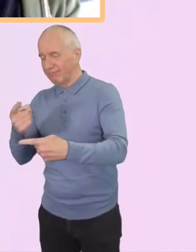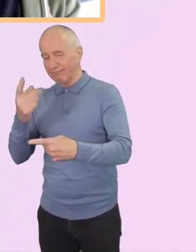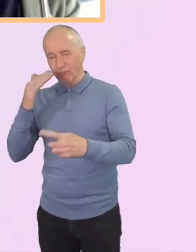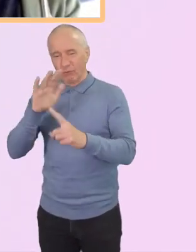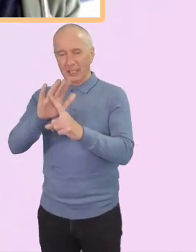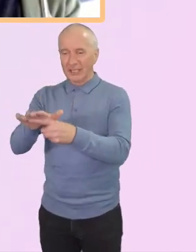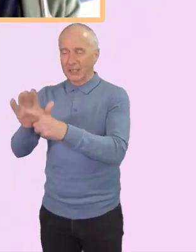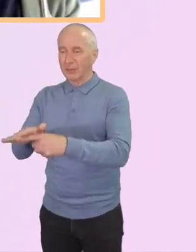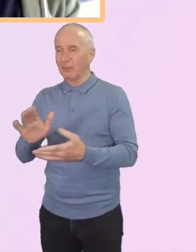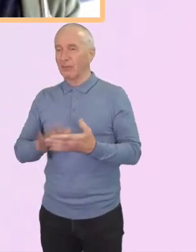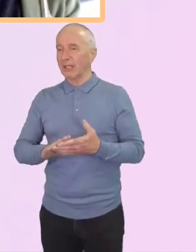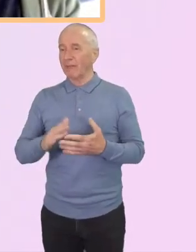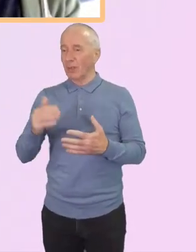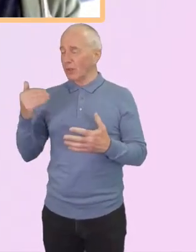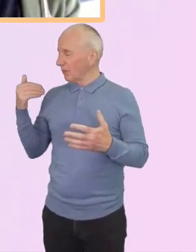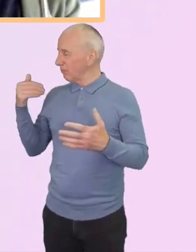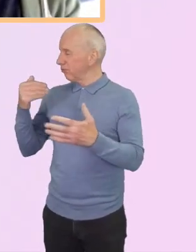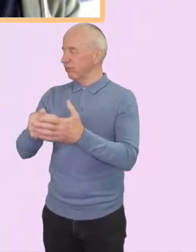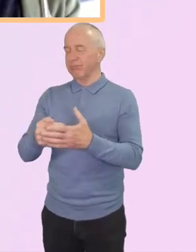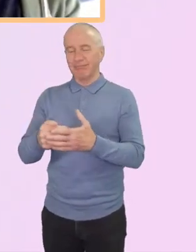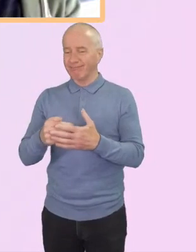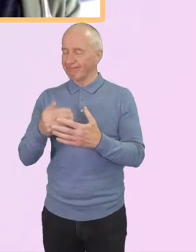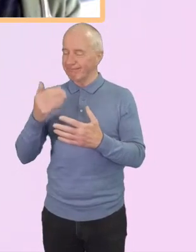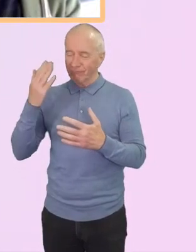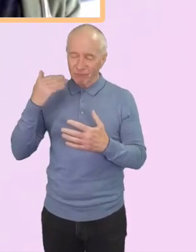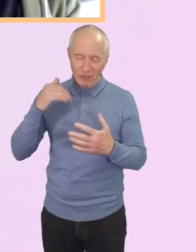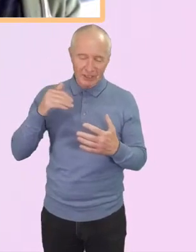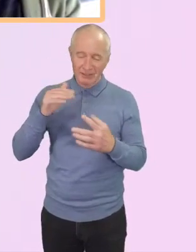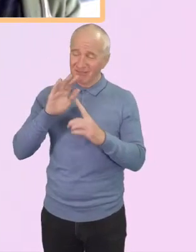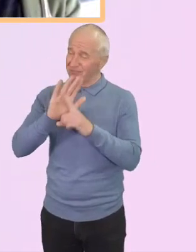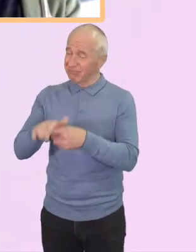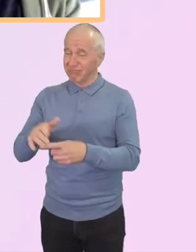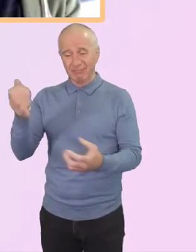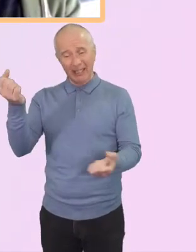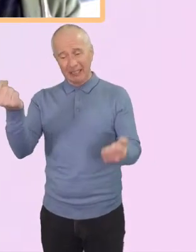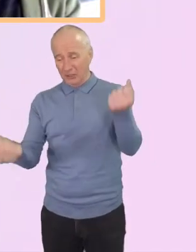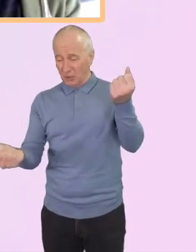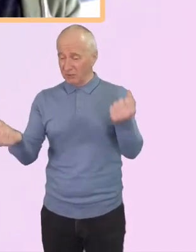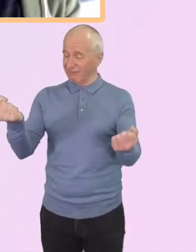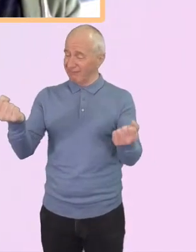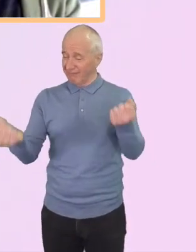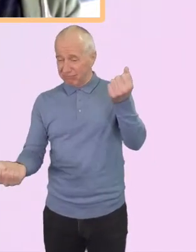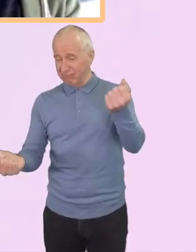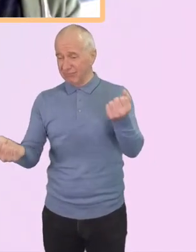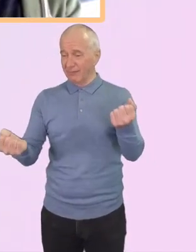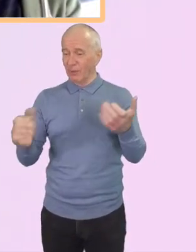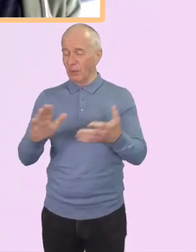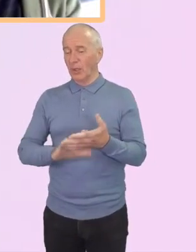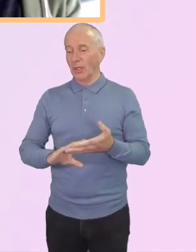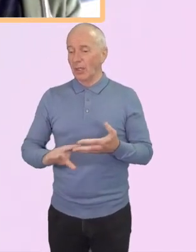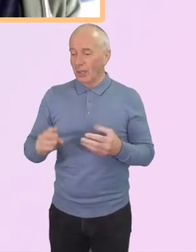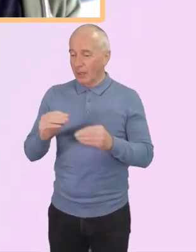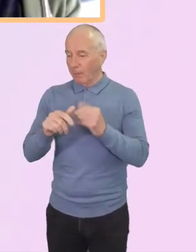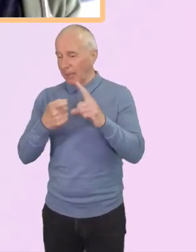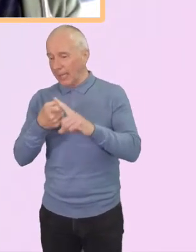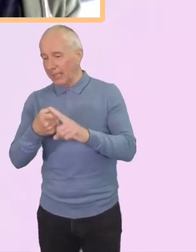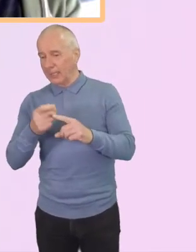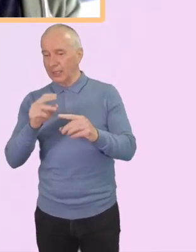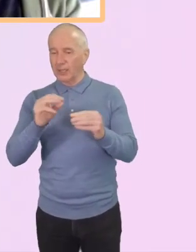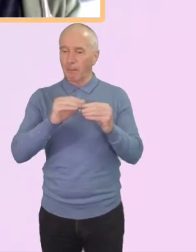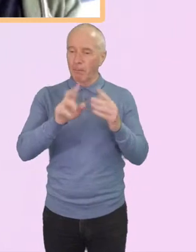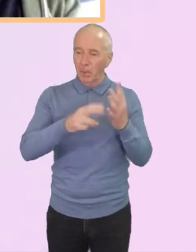issues of racial injustice have been explored by predominantly black and brown Christians. It is